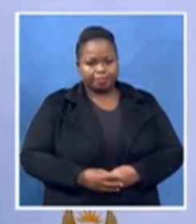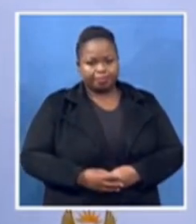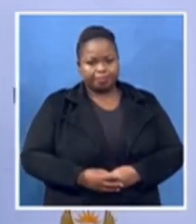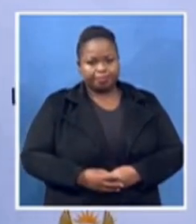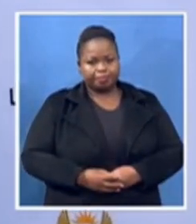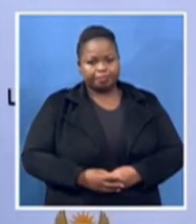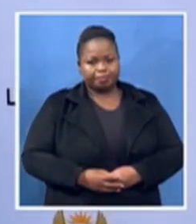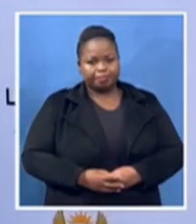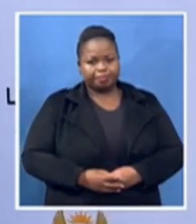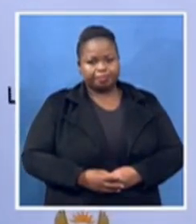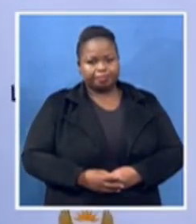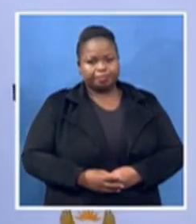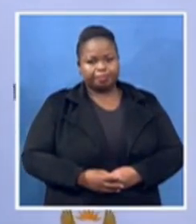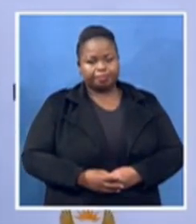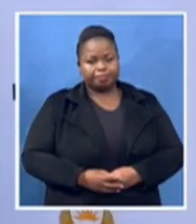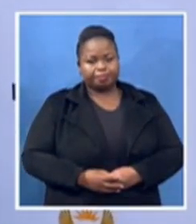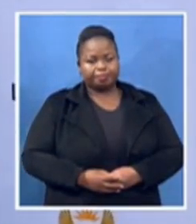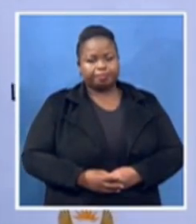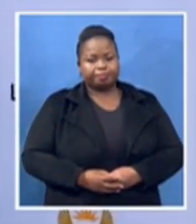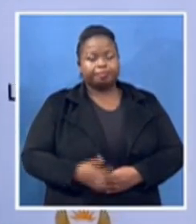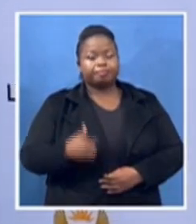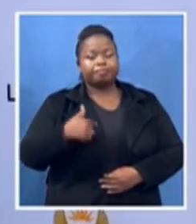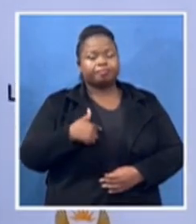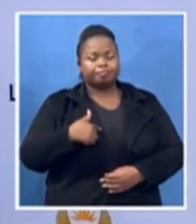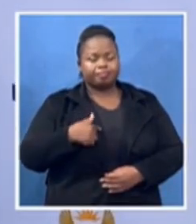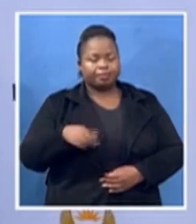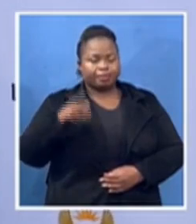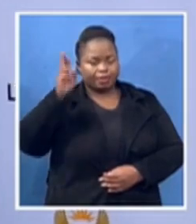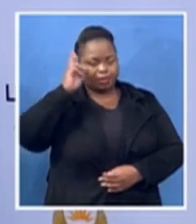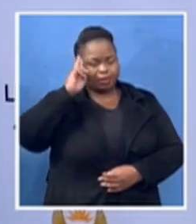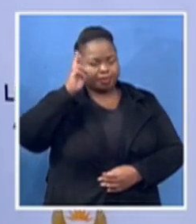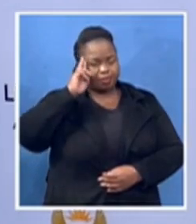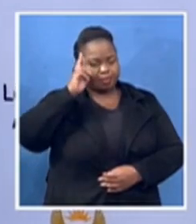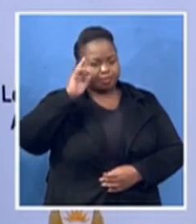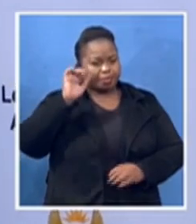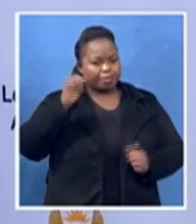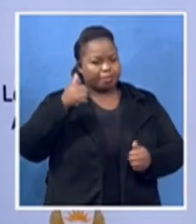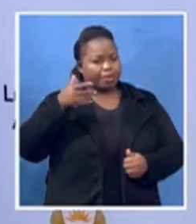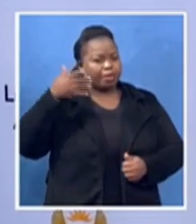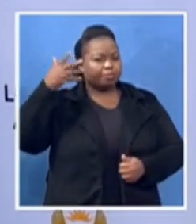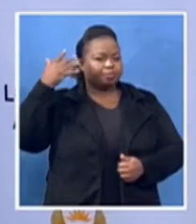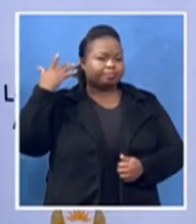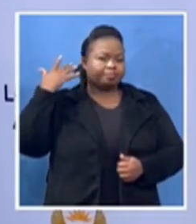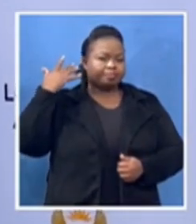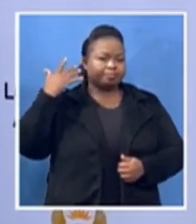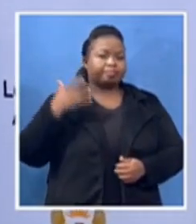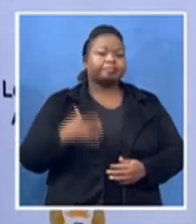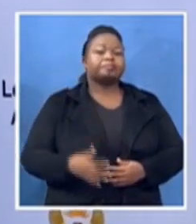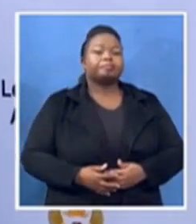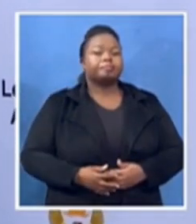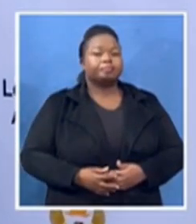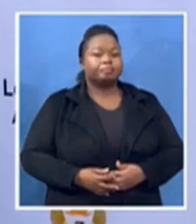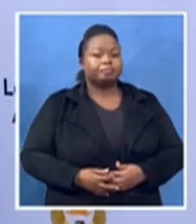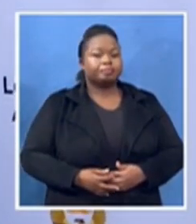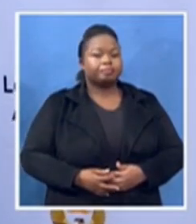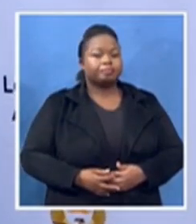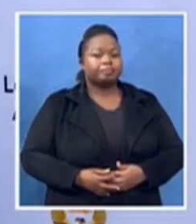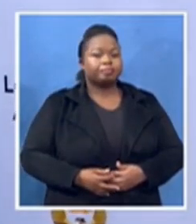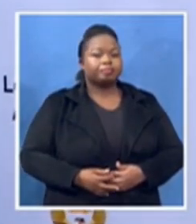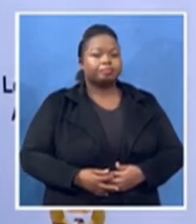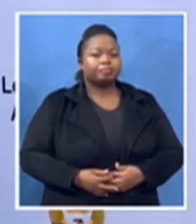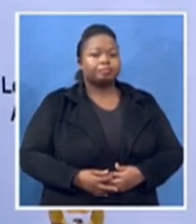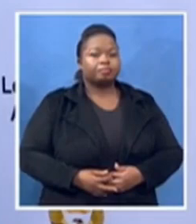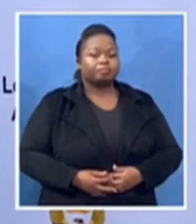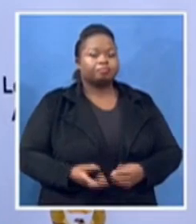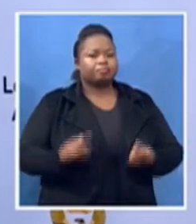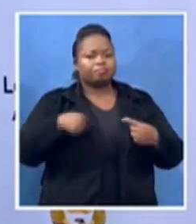we will not let you to die we have